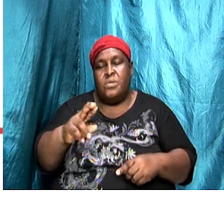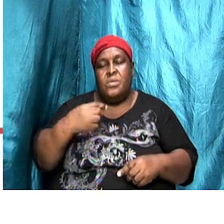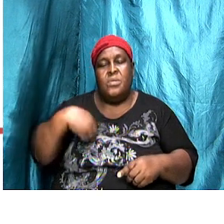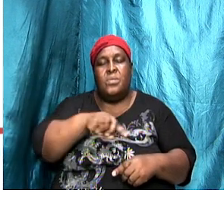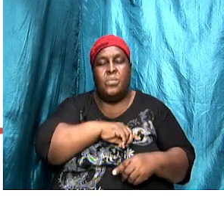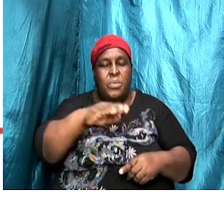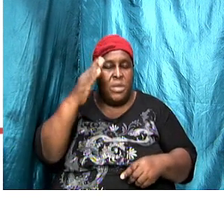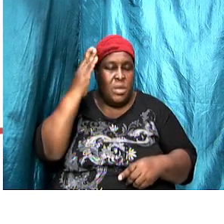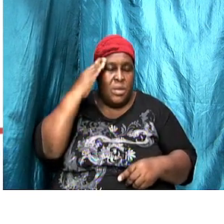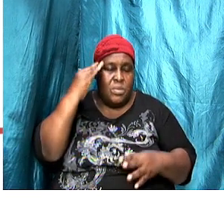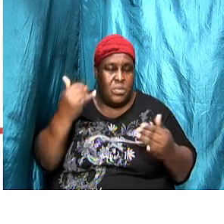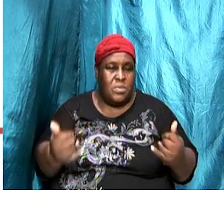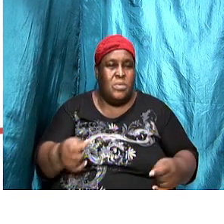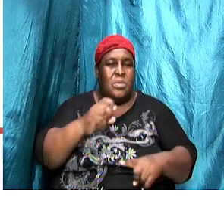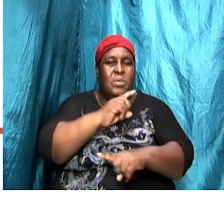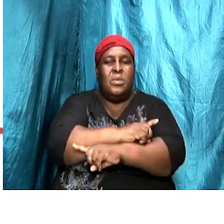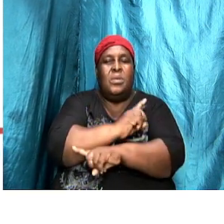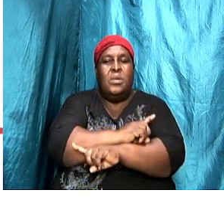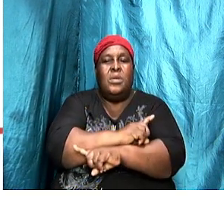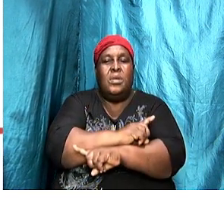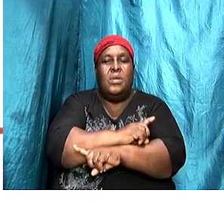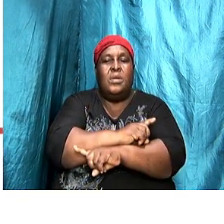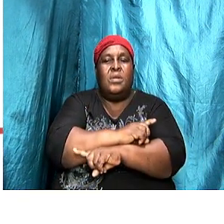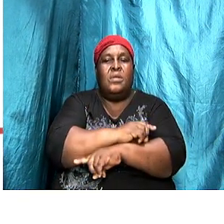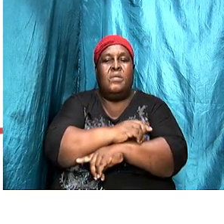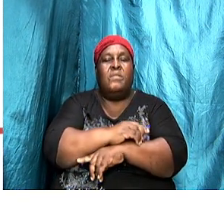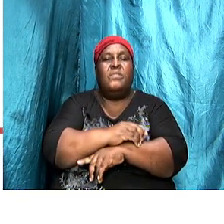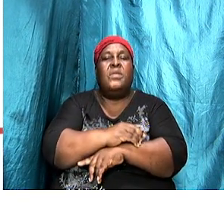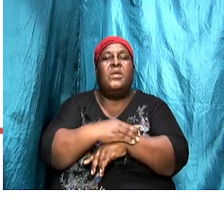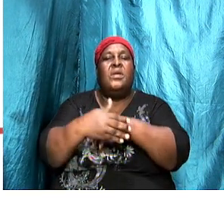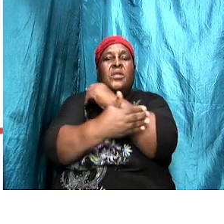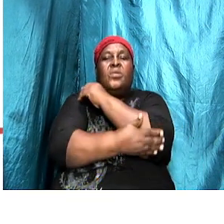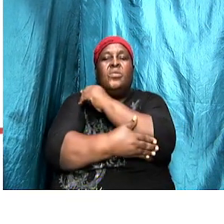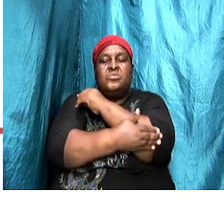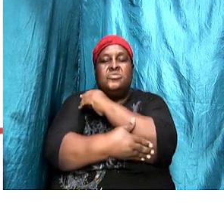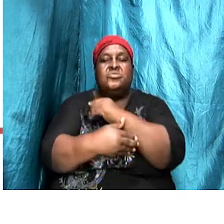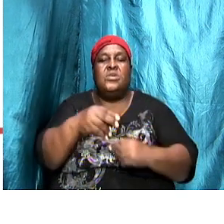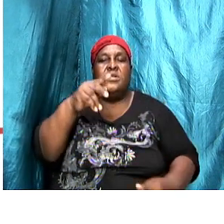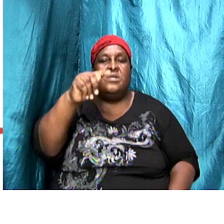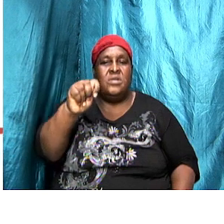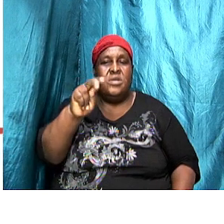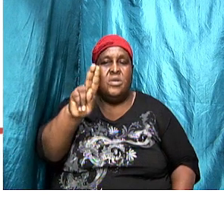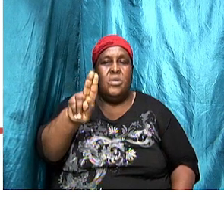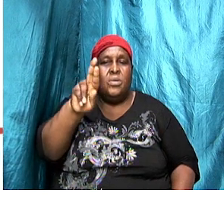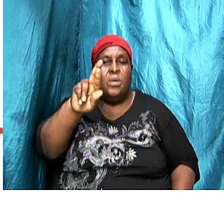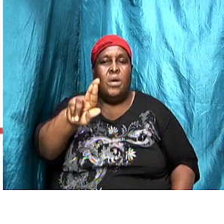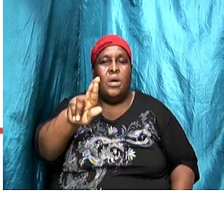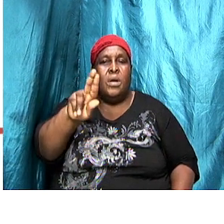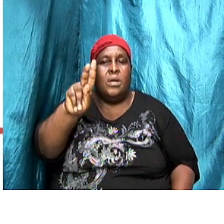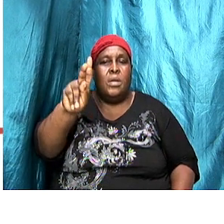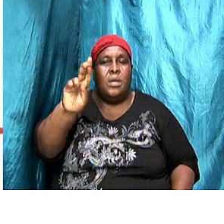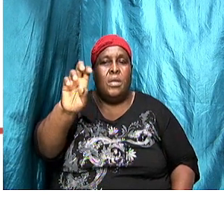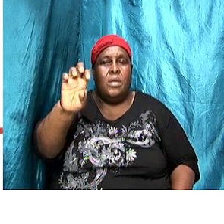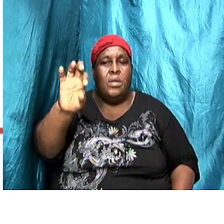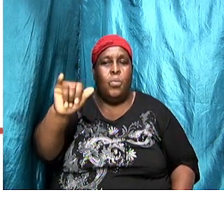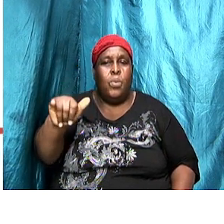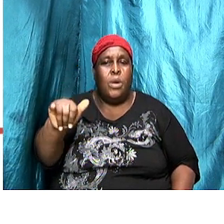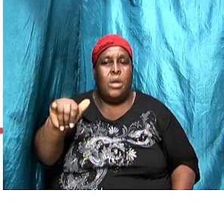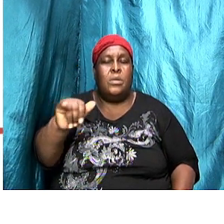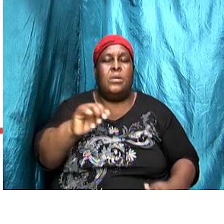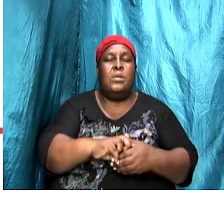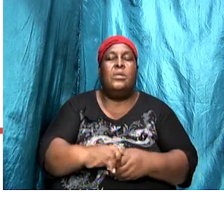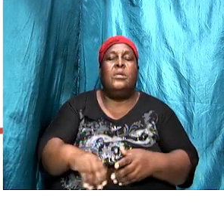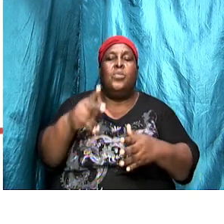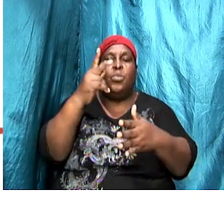today as the country of Turkey. So all these seven churches churches that we just mentioned were a